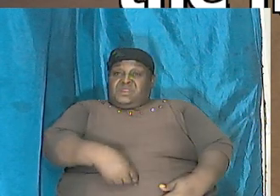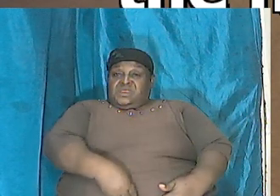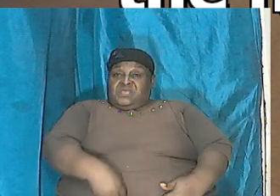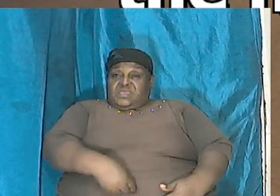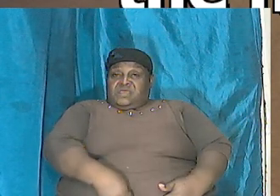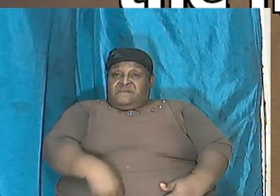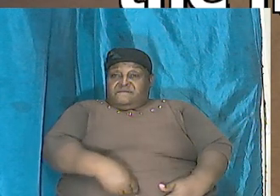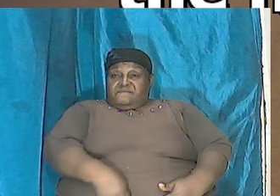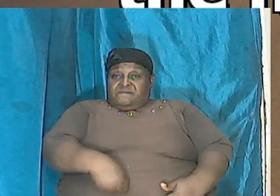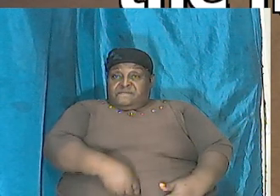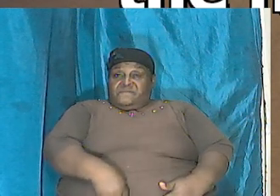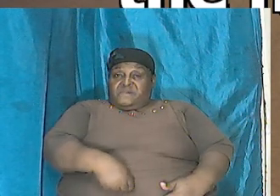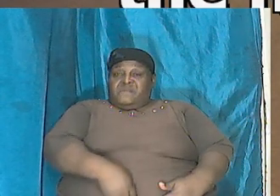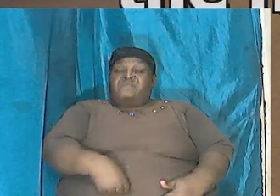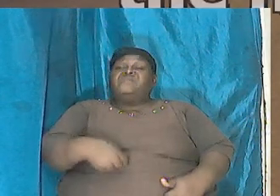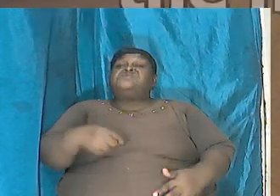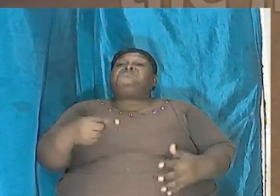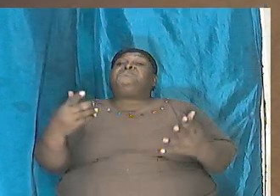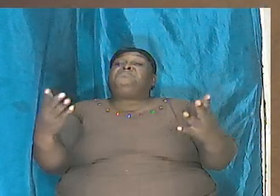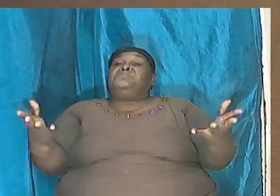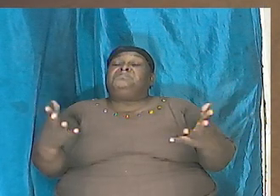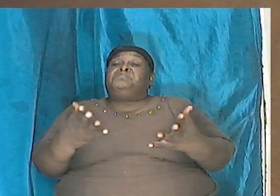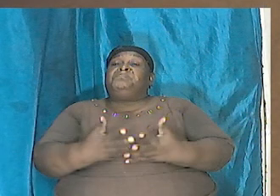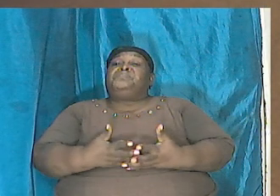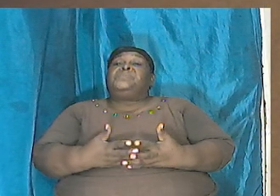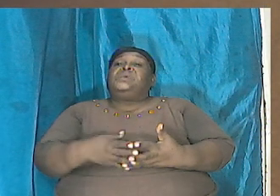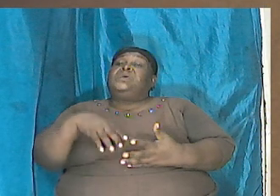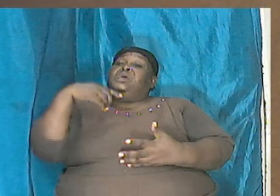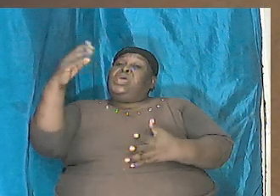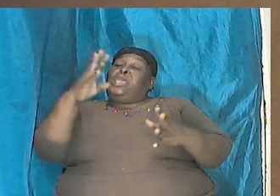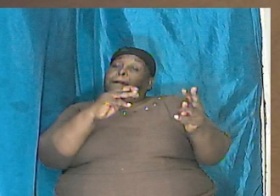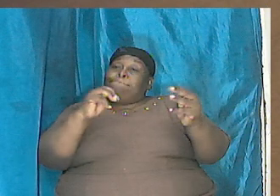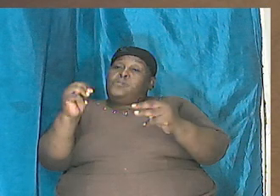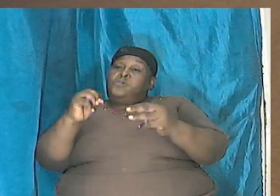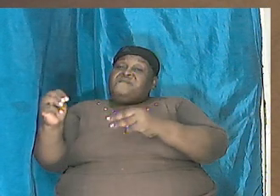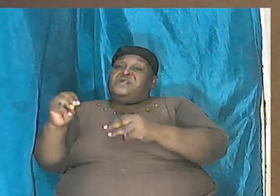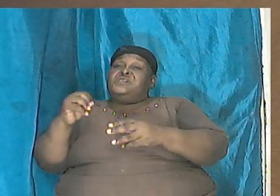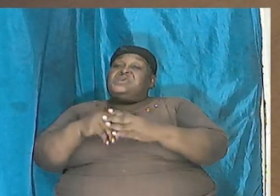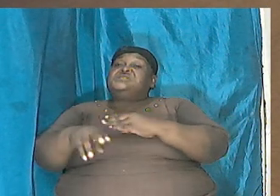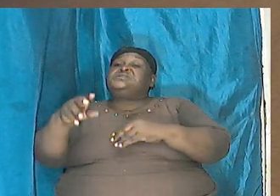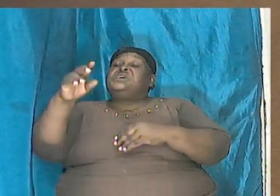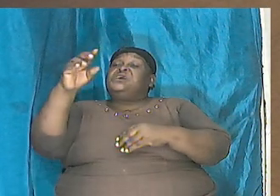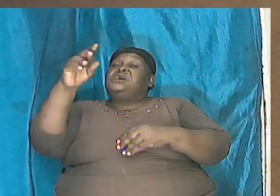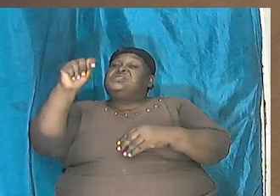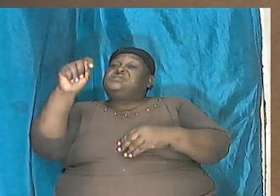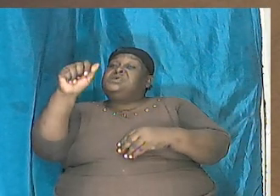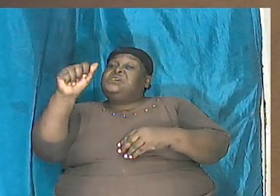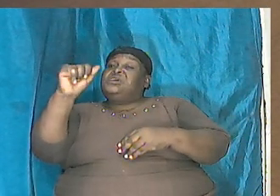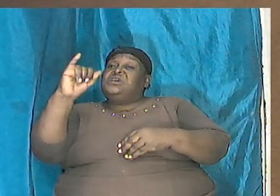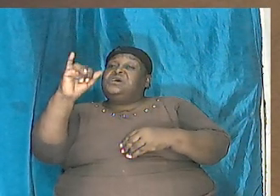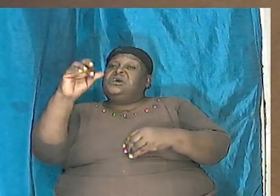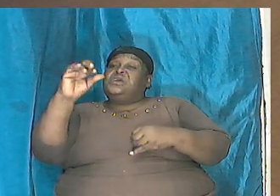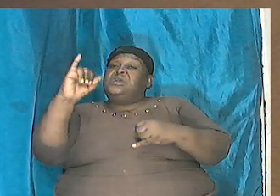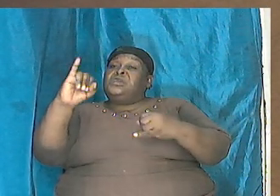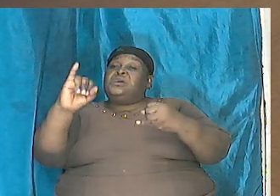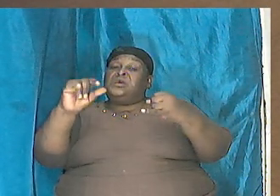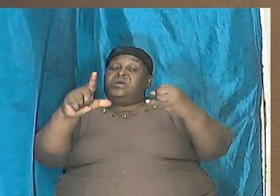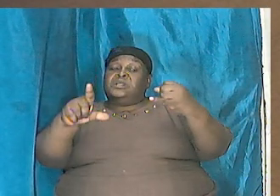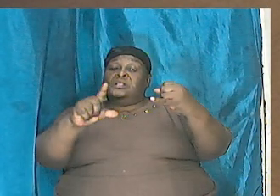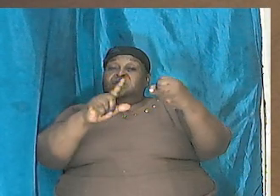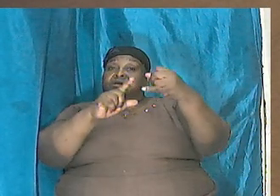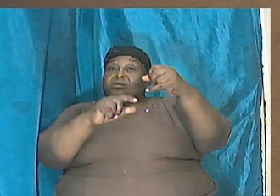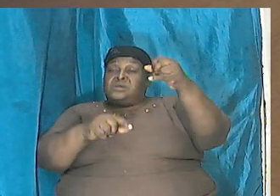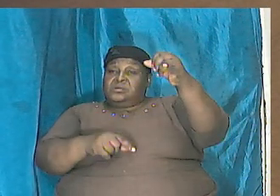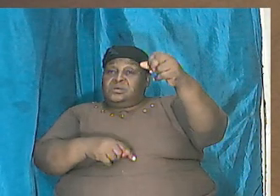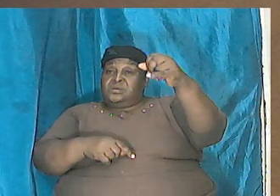his belly he moveth his tail like a cedar the